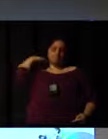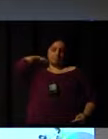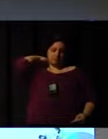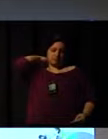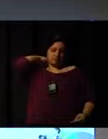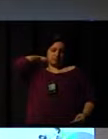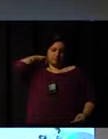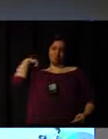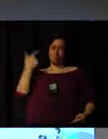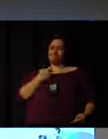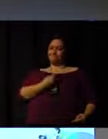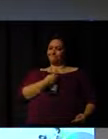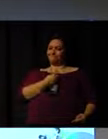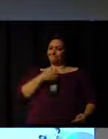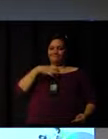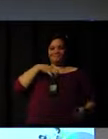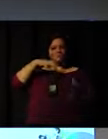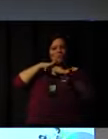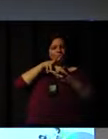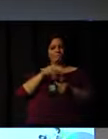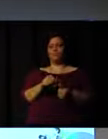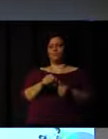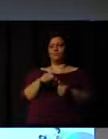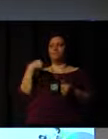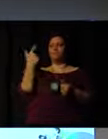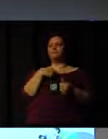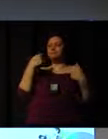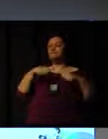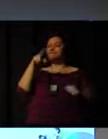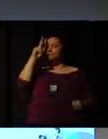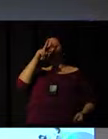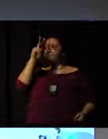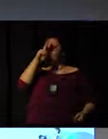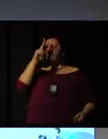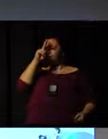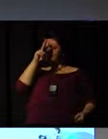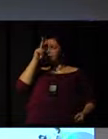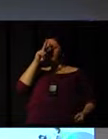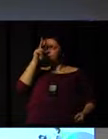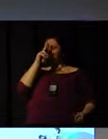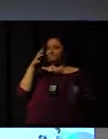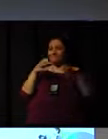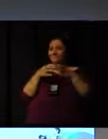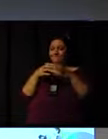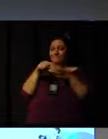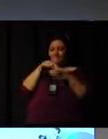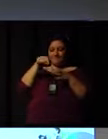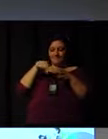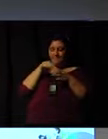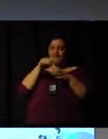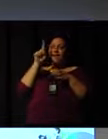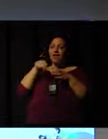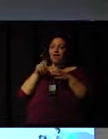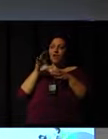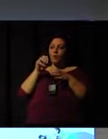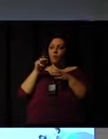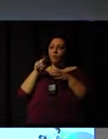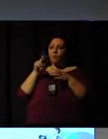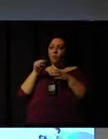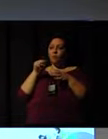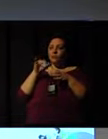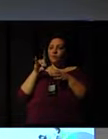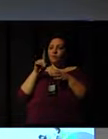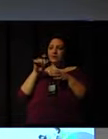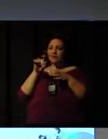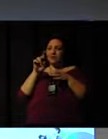says. But we need to remind that a village is composed by community.